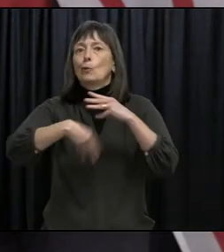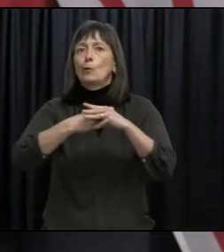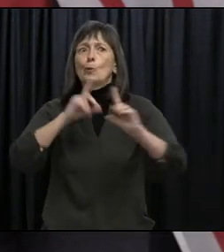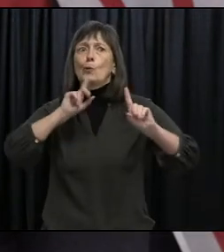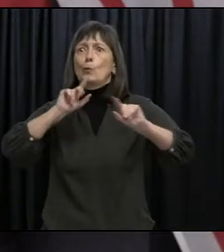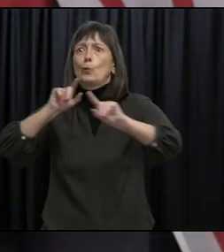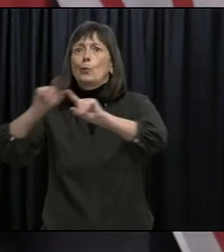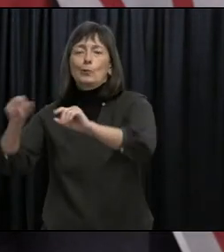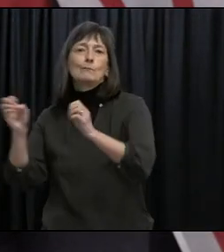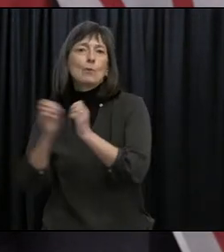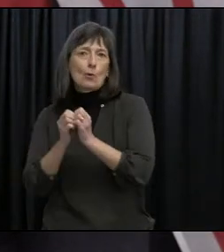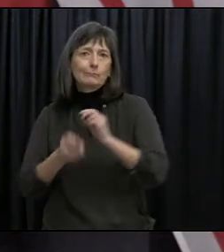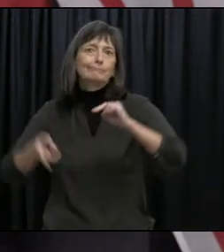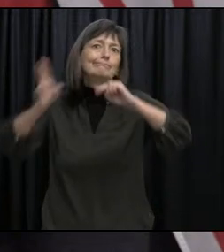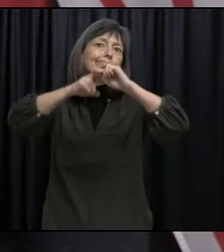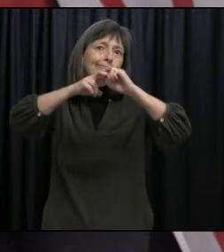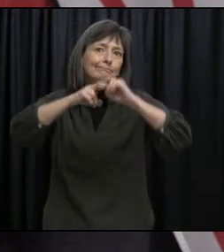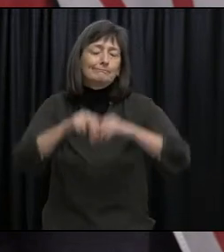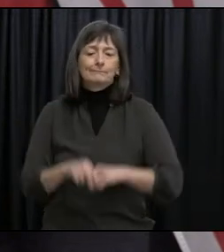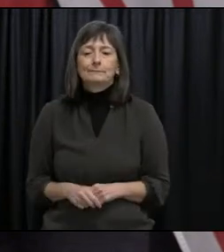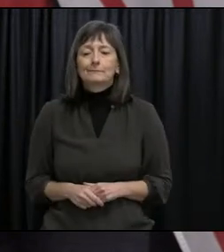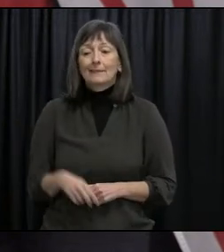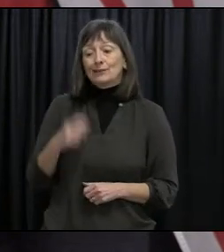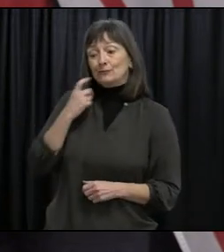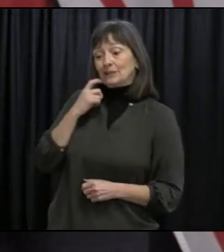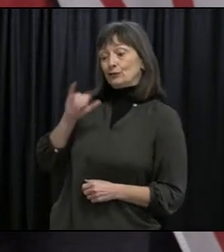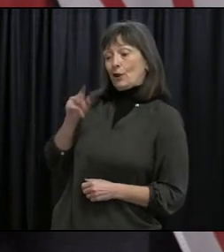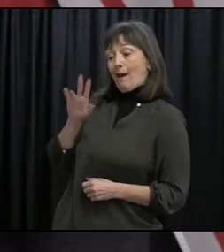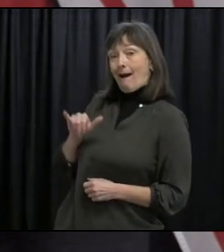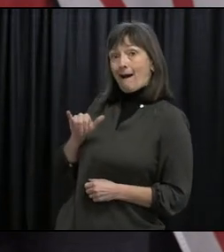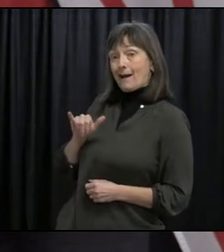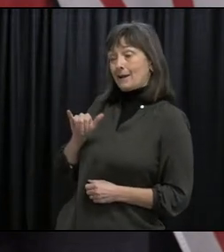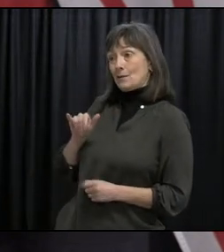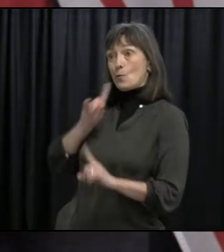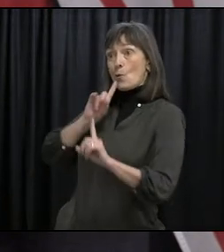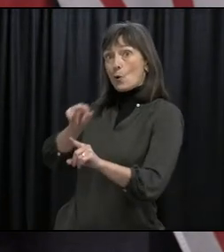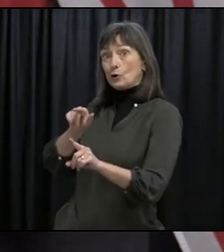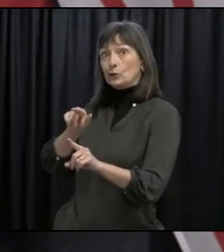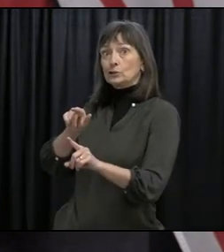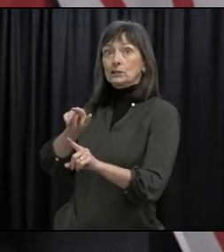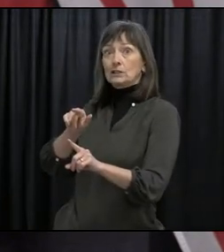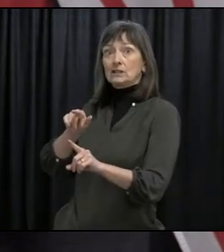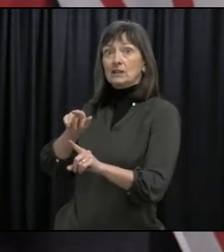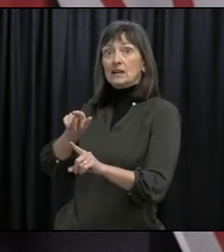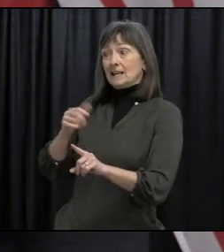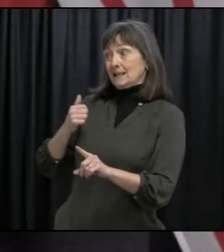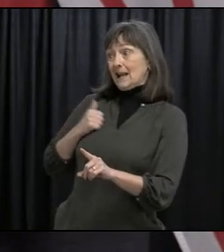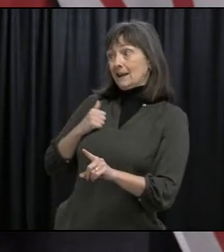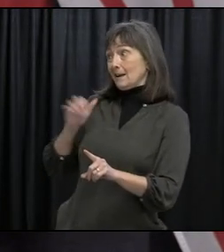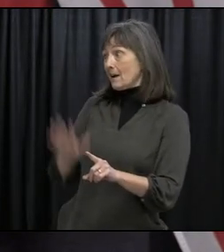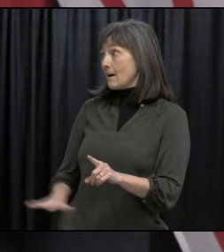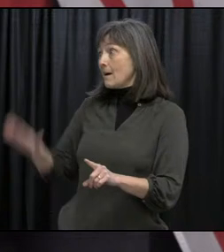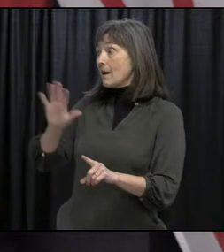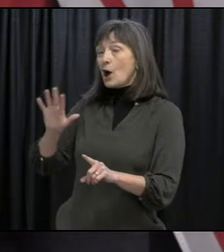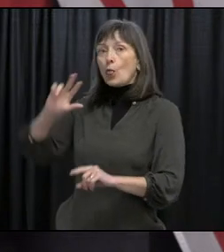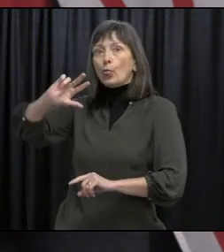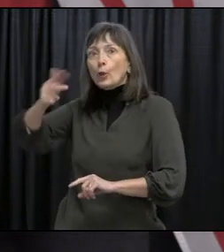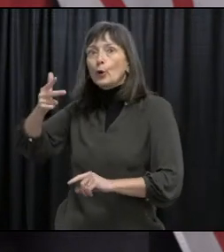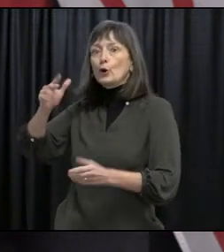that we made last July was the third largest order of any jurisdiction in Canada.